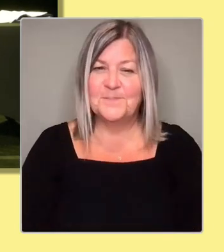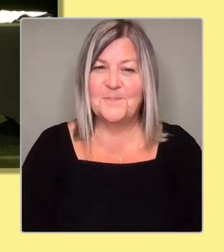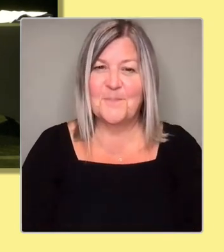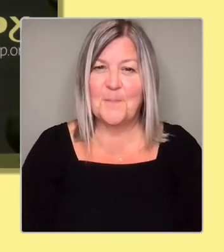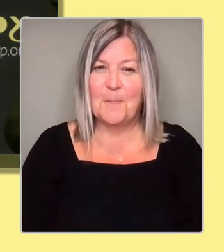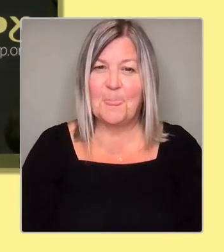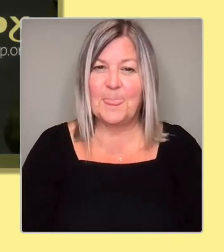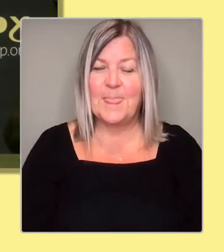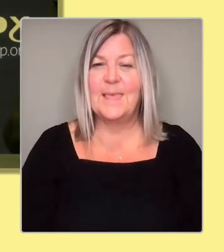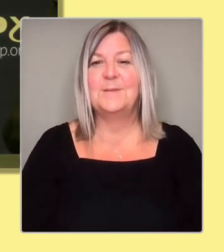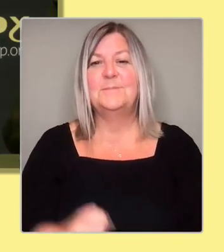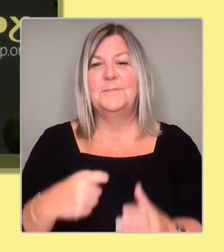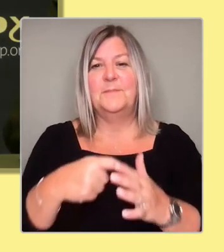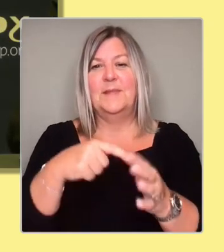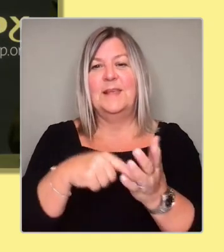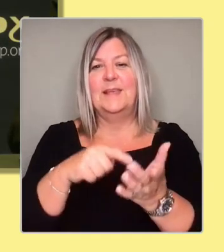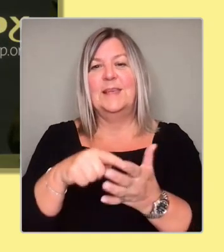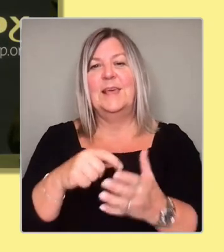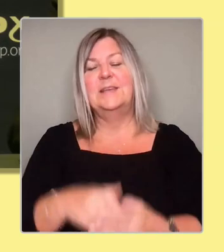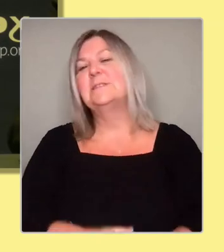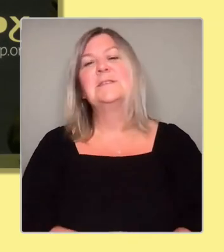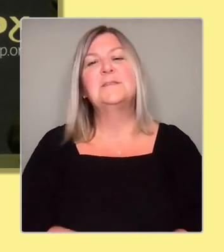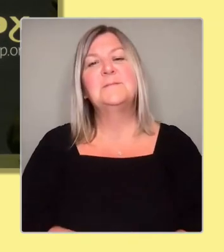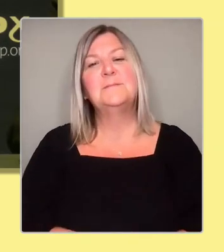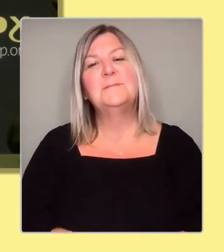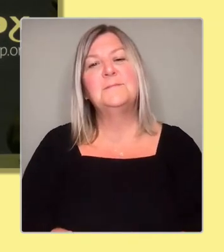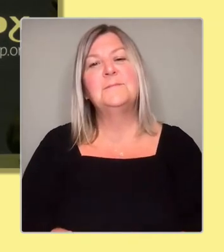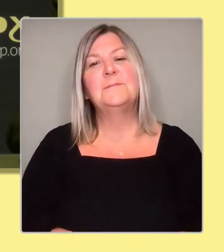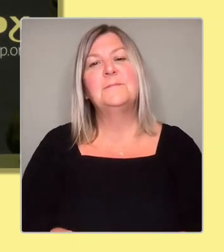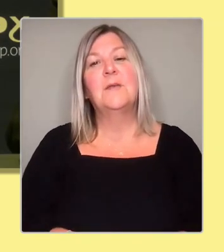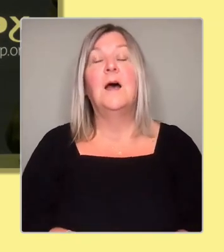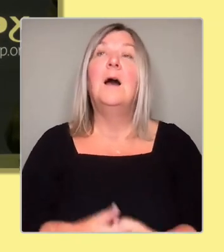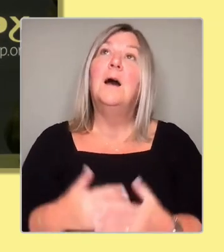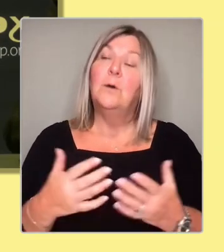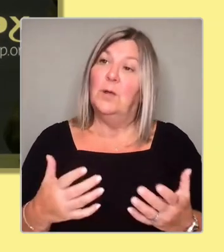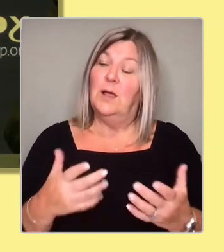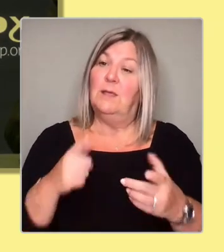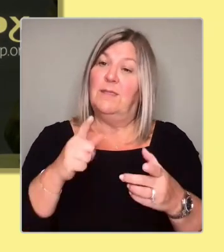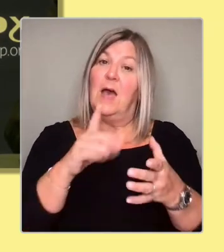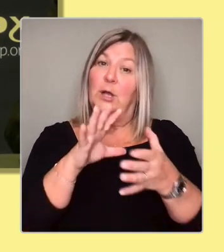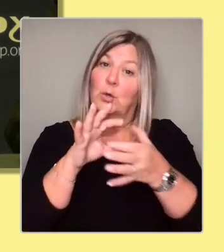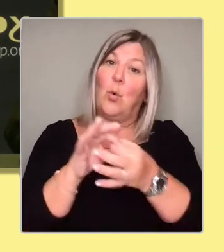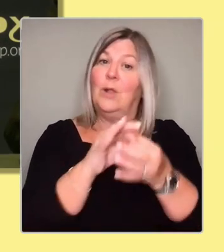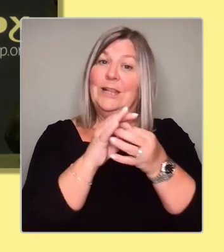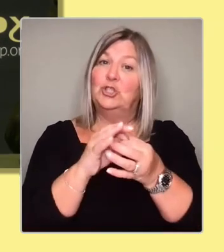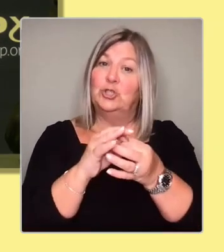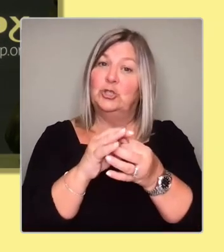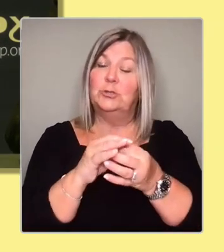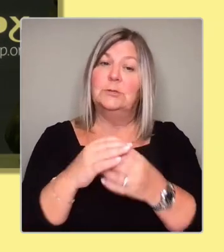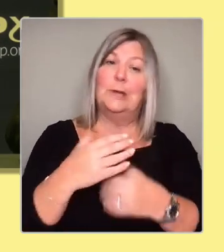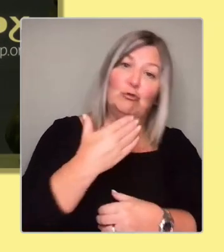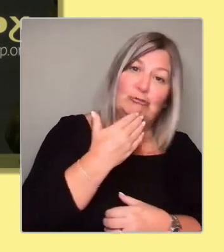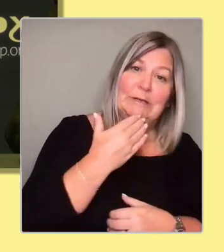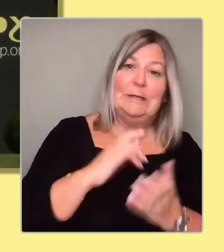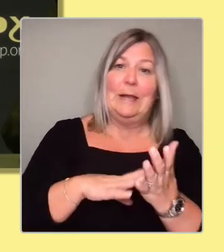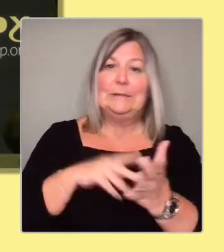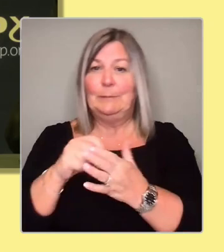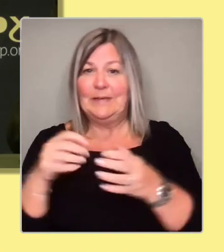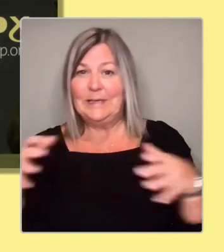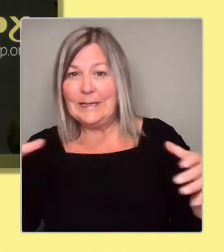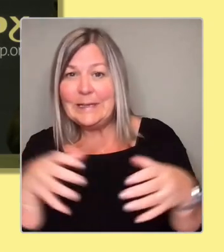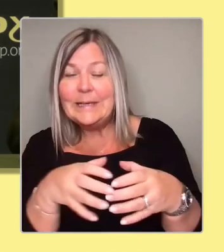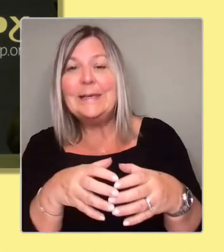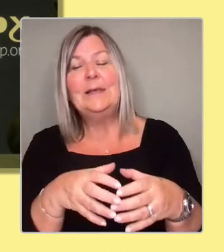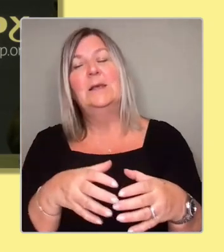Great. Well, I think that the coalition that's needed to tackle climate change needs to be as broad and as large